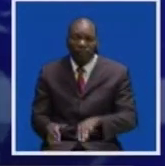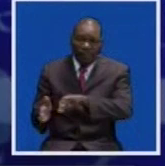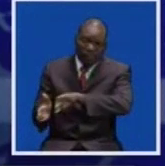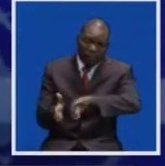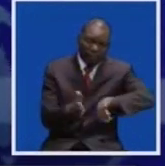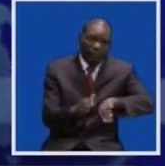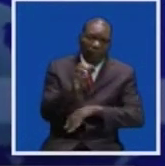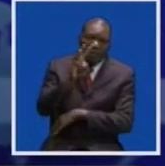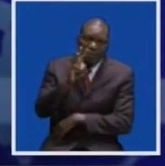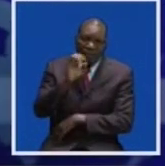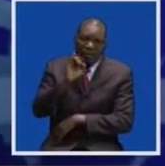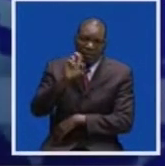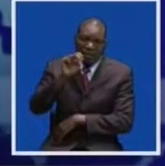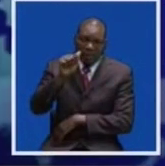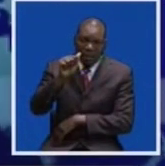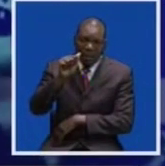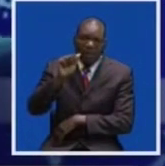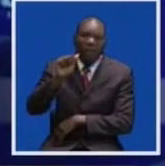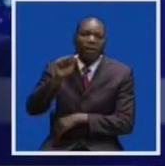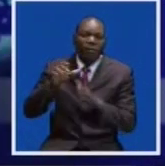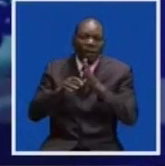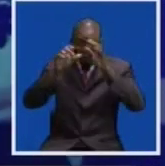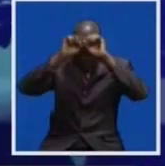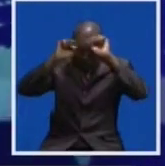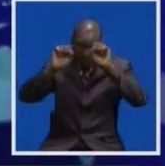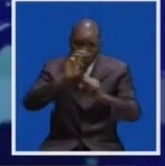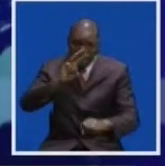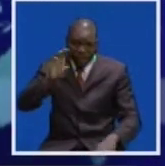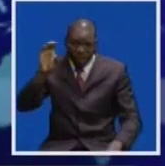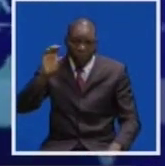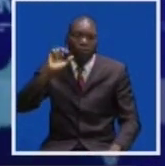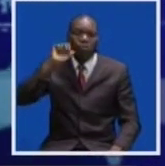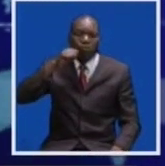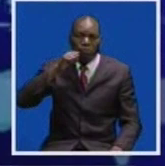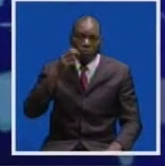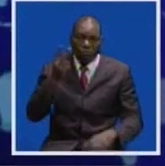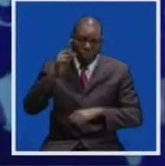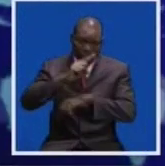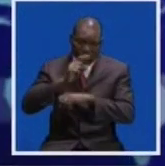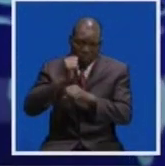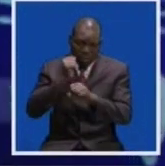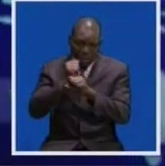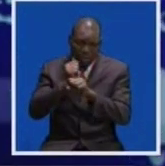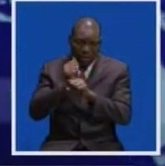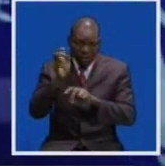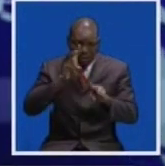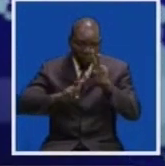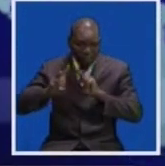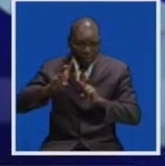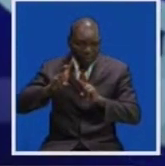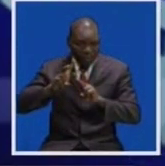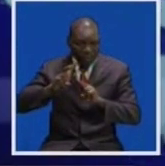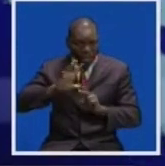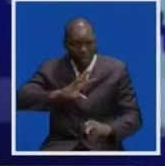The President in Nonga Wina is tomorrow expected in Western Province for a two-day working visit. While in the province,